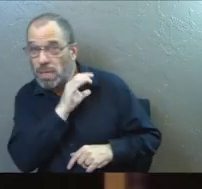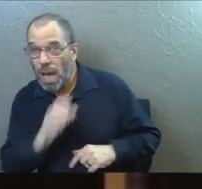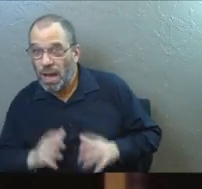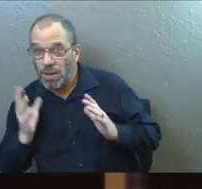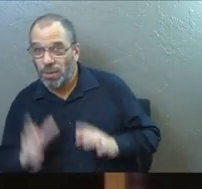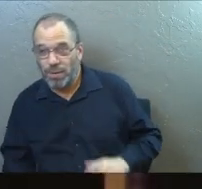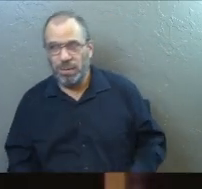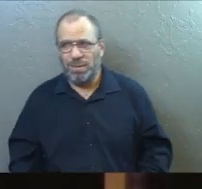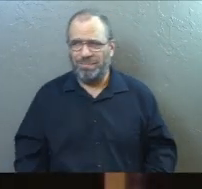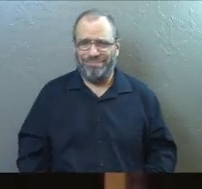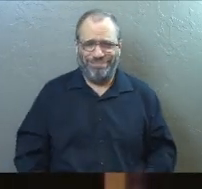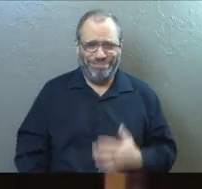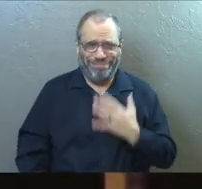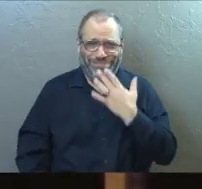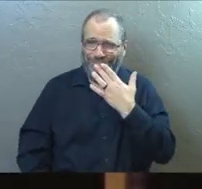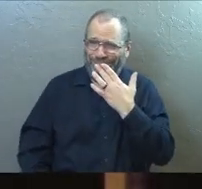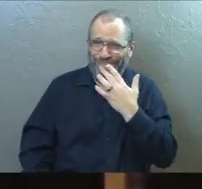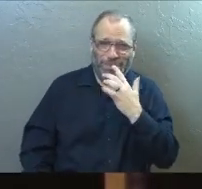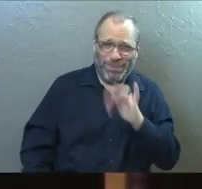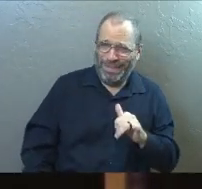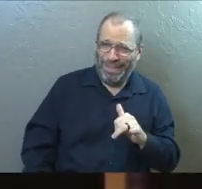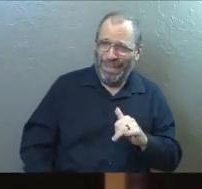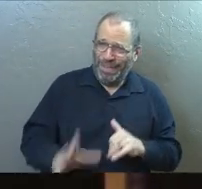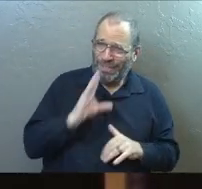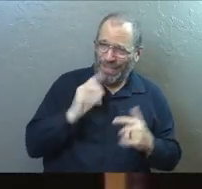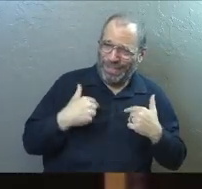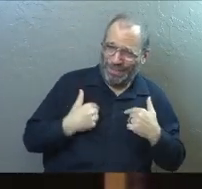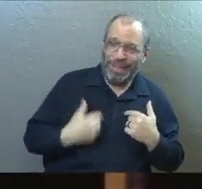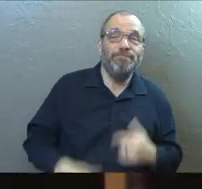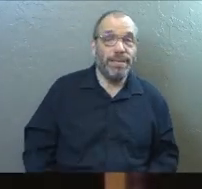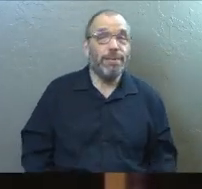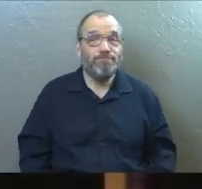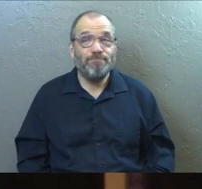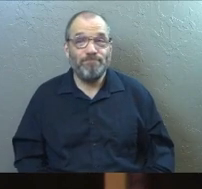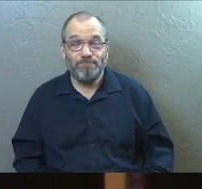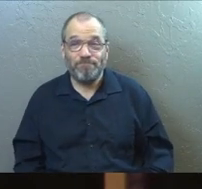Some of you are laughing. Yeah. I got to talk to the Christians first.